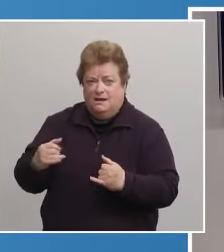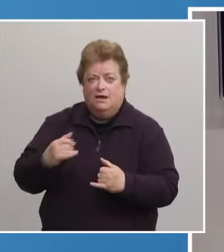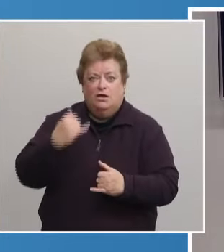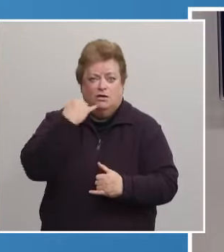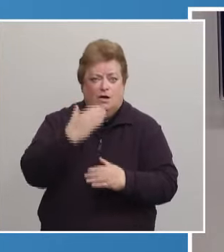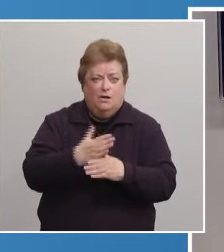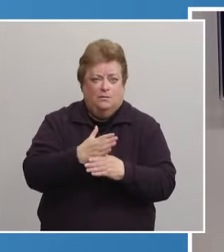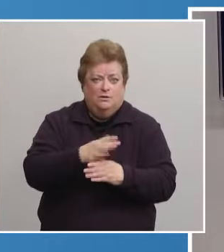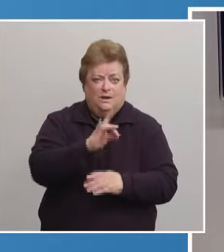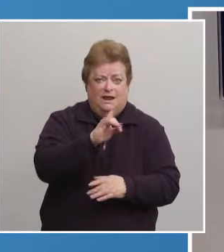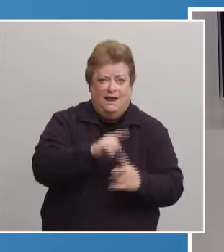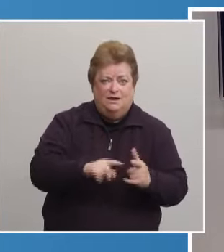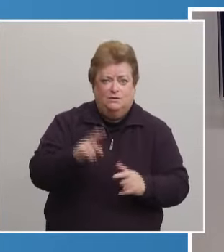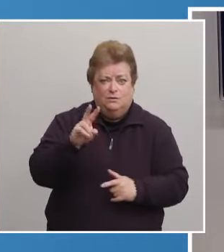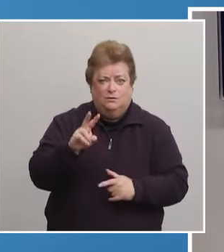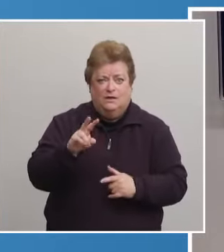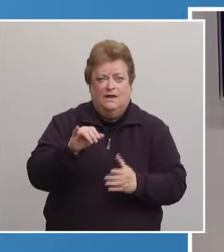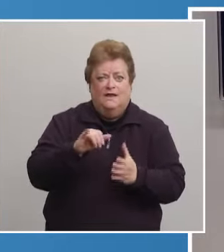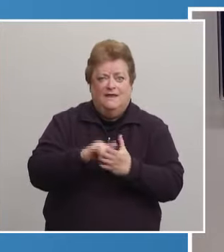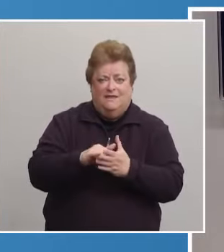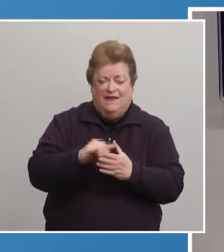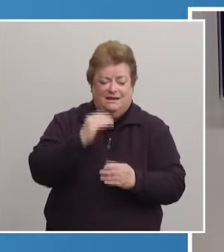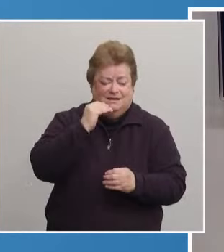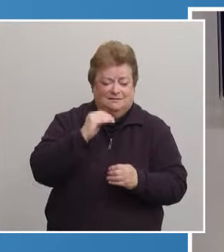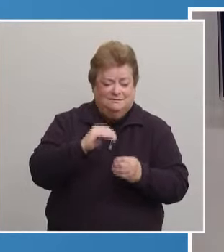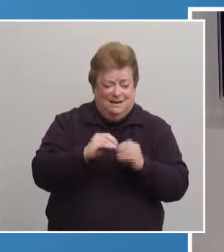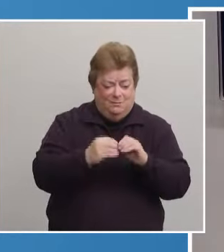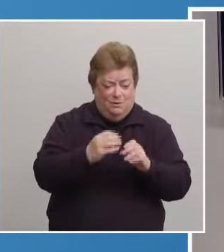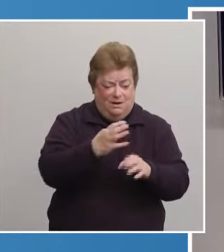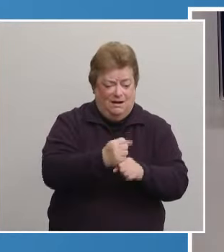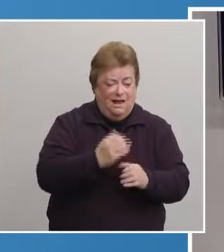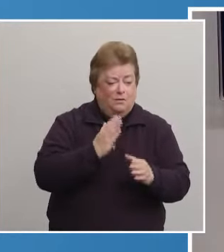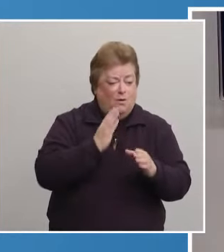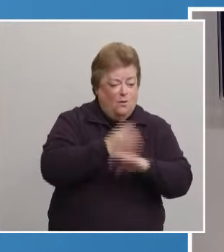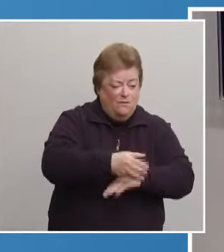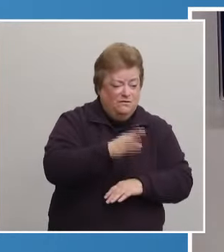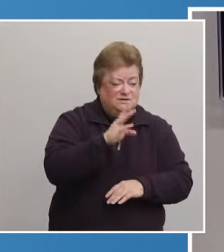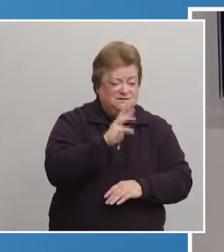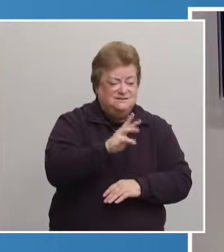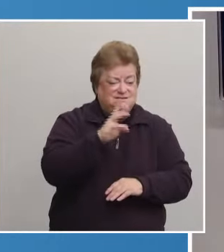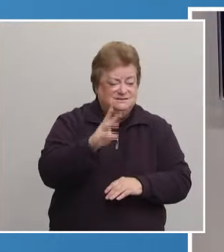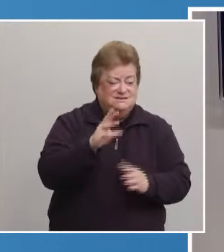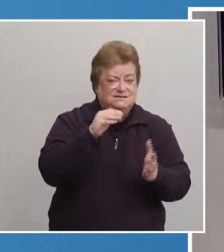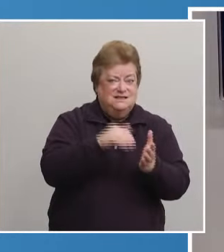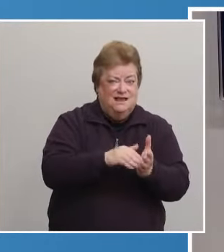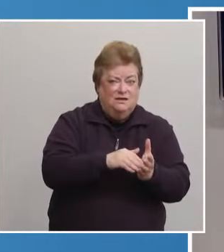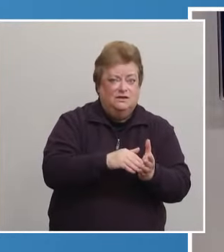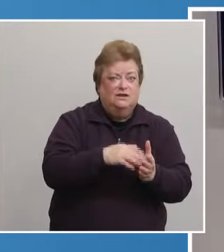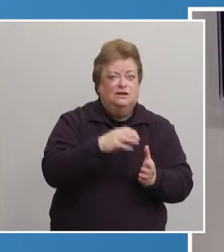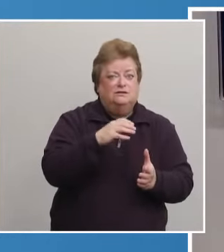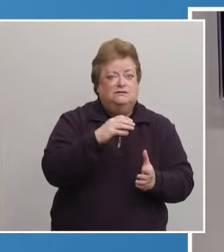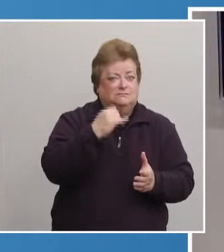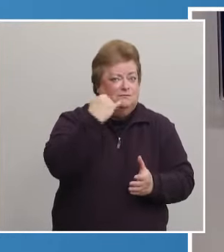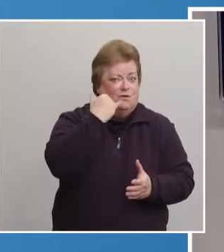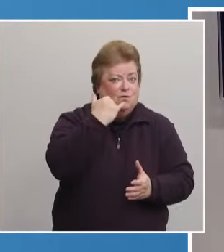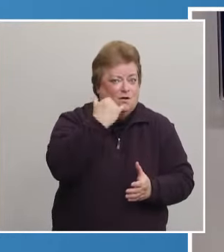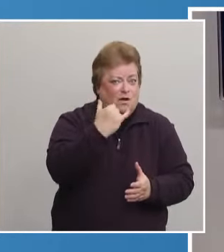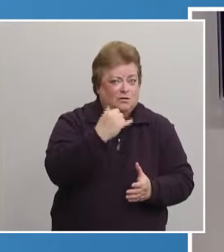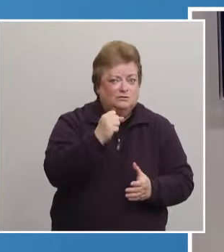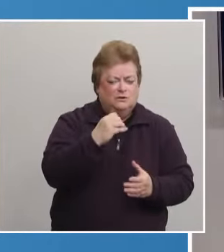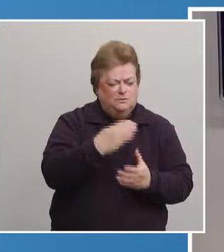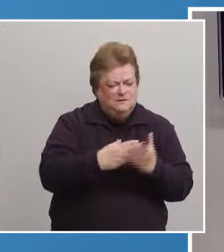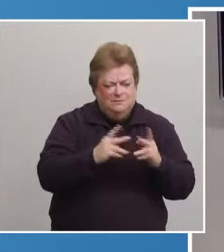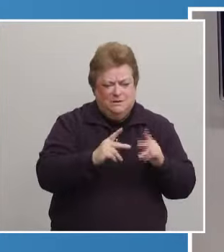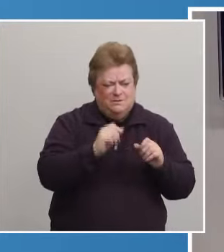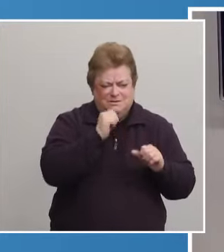p.m., the appointment number received over 66,000 calls. This caused delays and some people weren't able to get